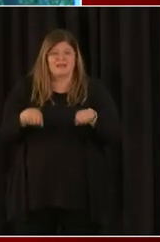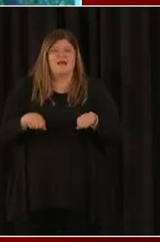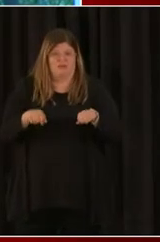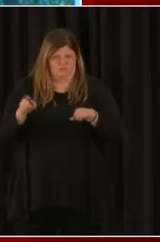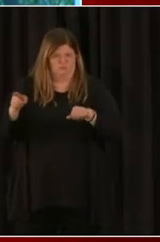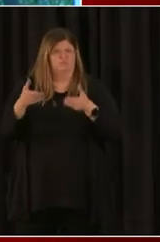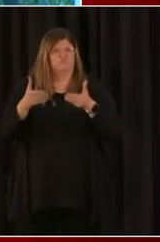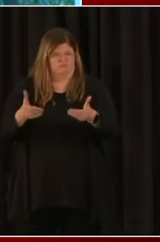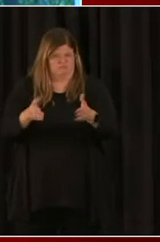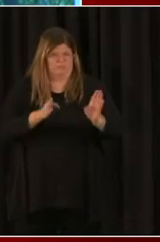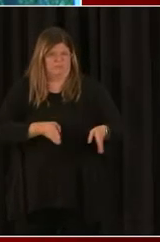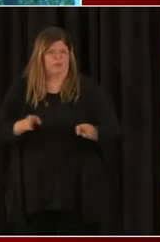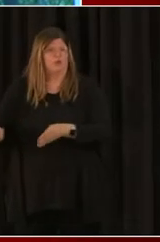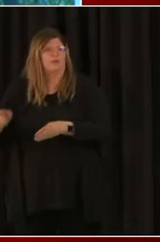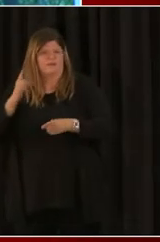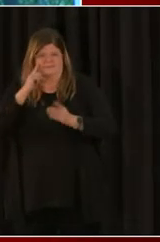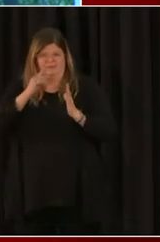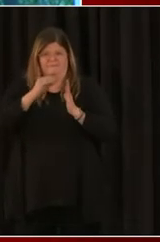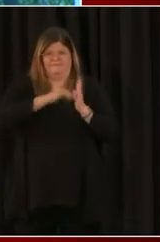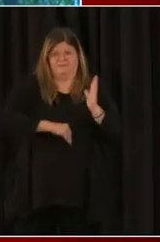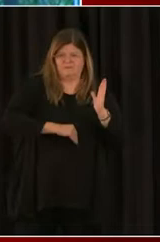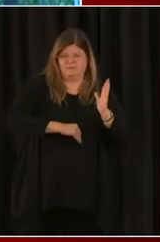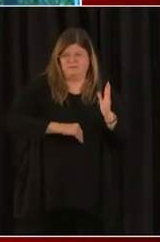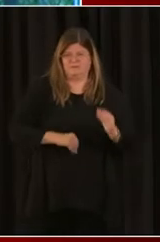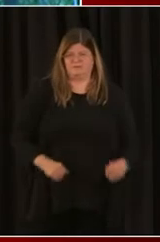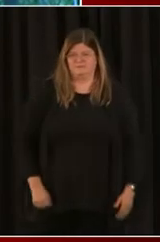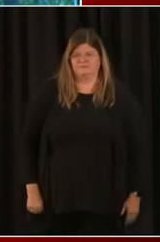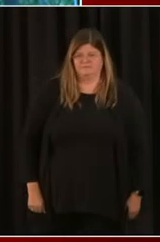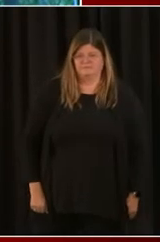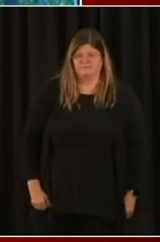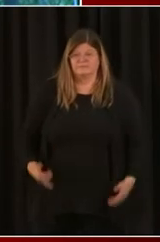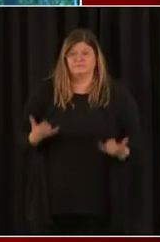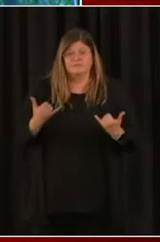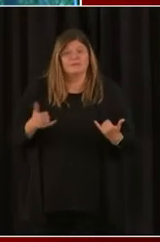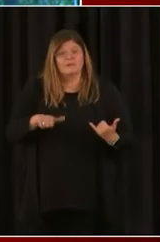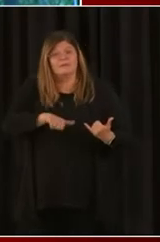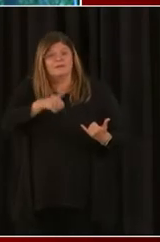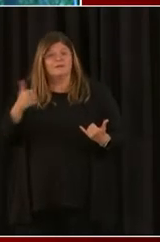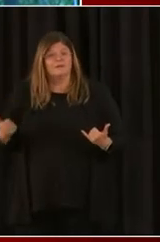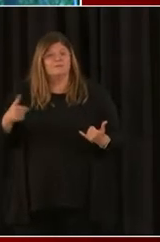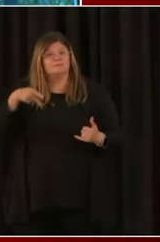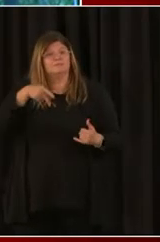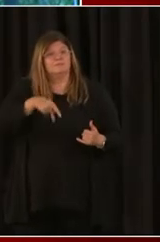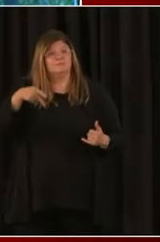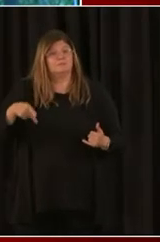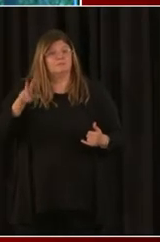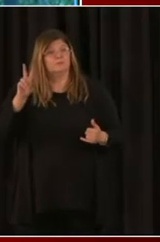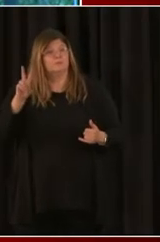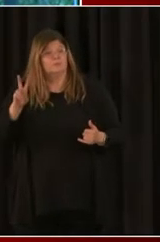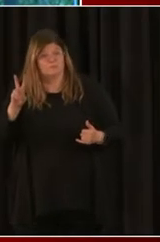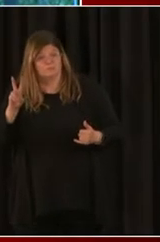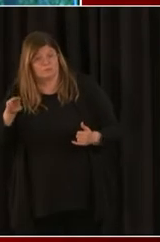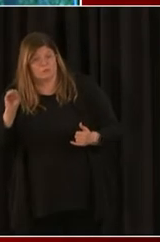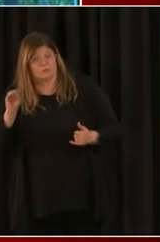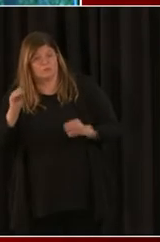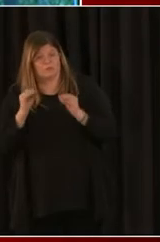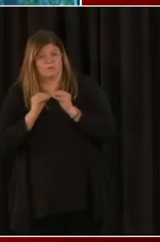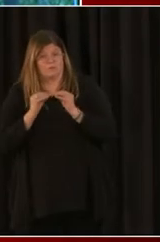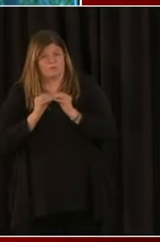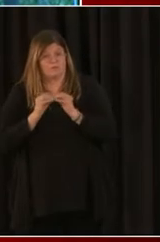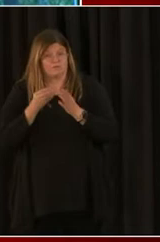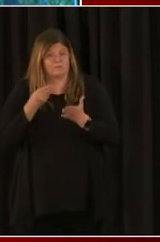Also, if you're going to go for another round or PPP 2.0, go ahead and start pulling out your